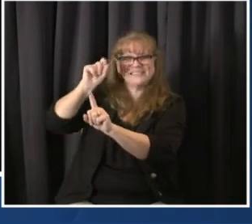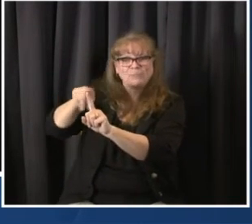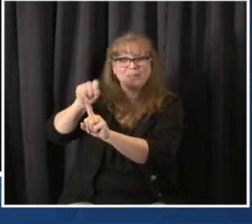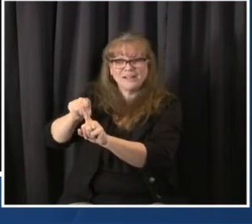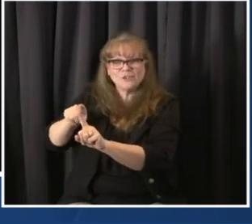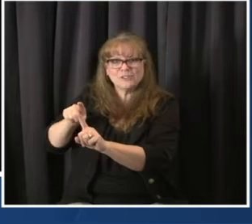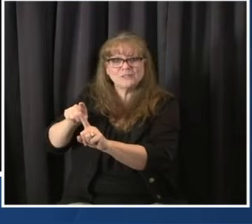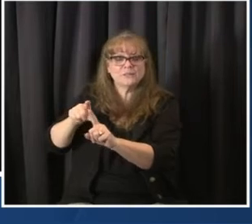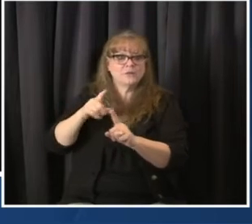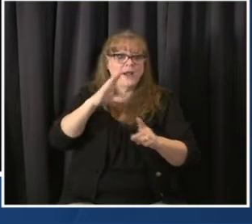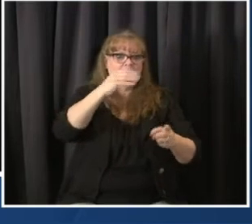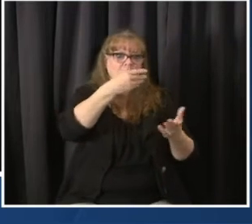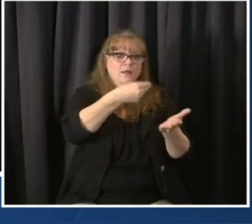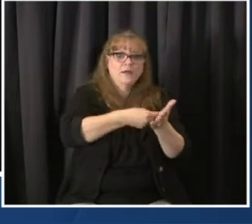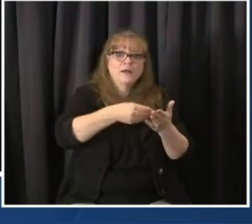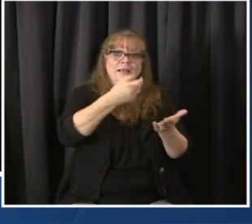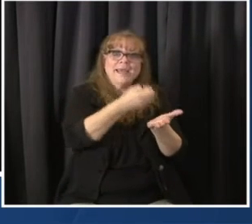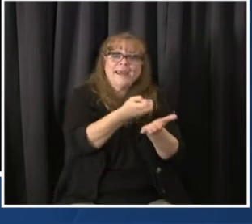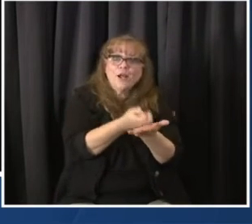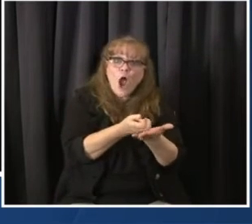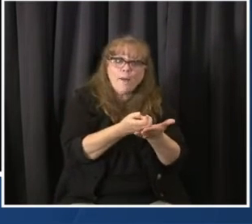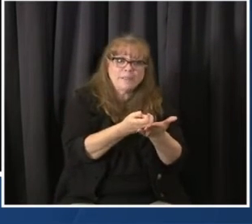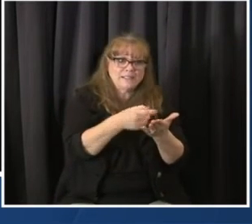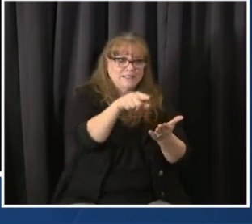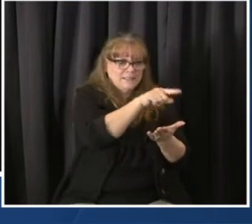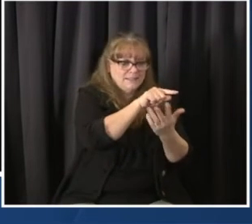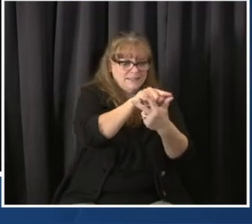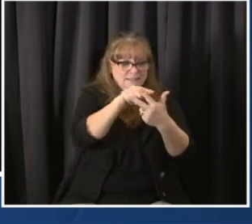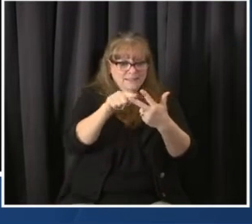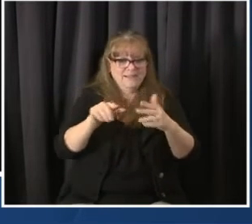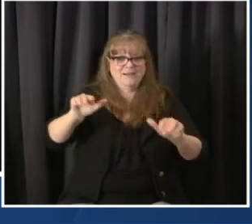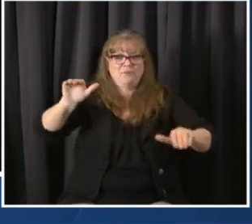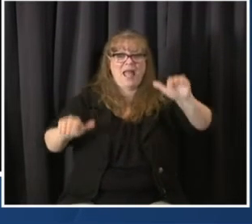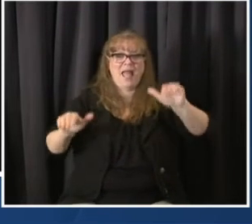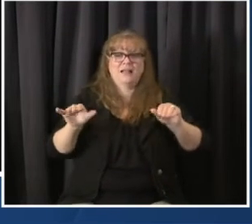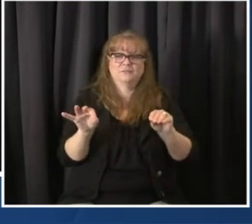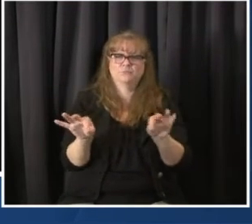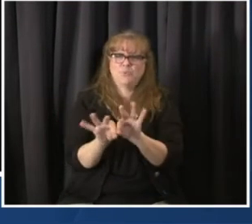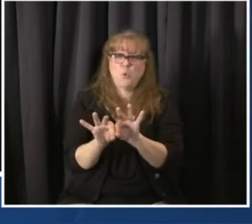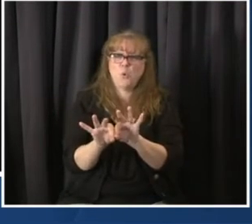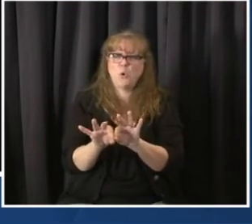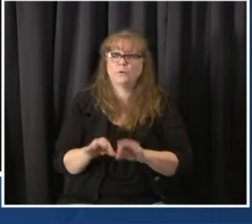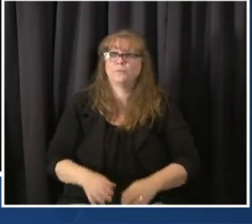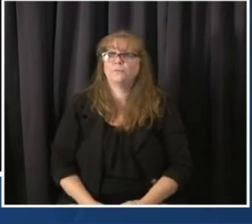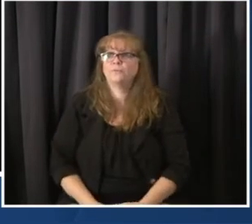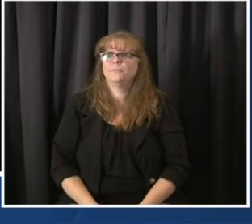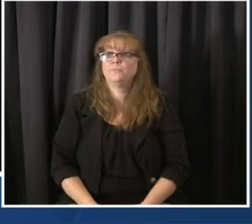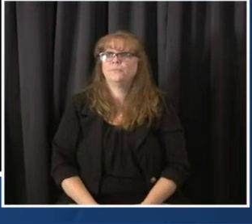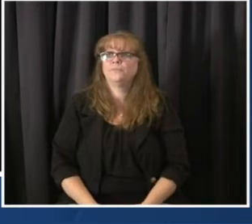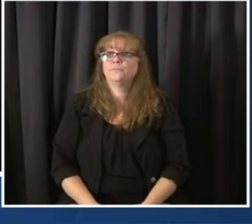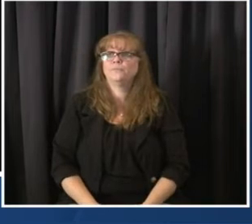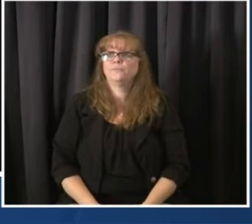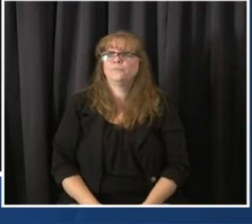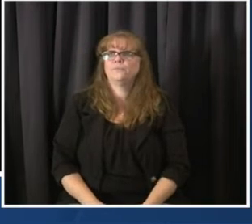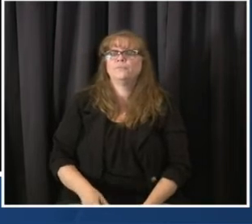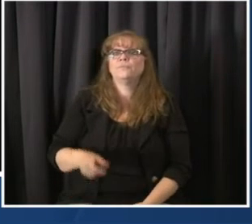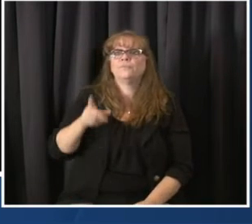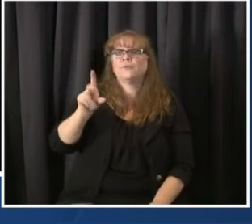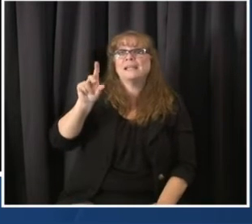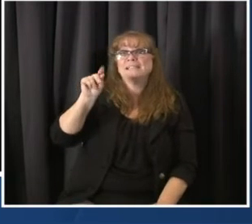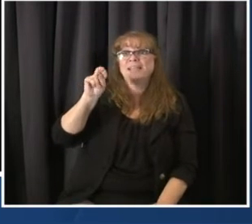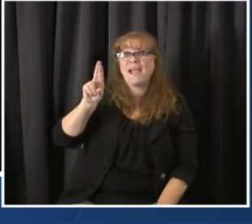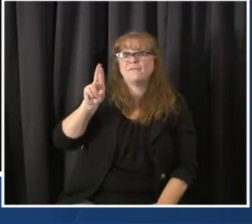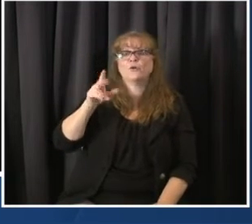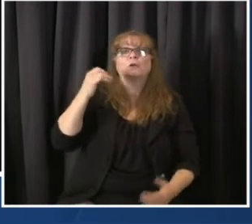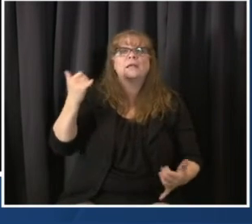Hi, Governor. This is Stephanie Rodriguez with Telemundo Denver. Mi pregunta sería, bueno, primero si me puede dar un resumen